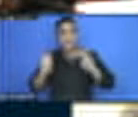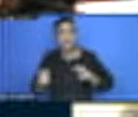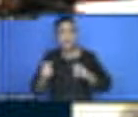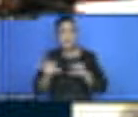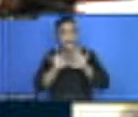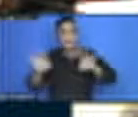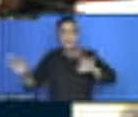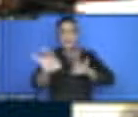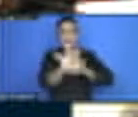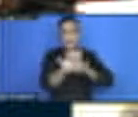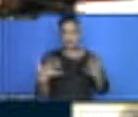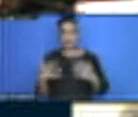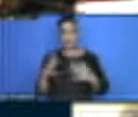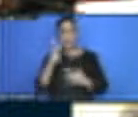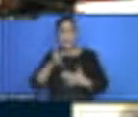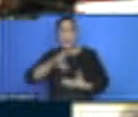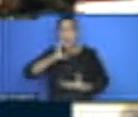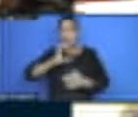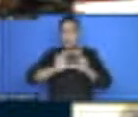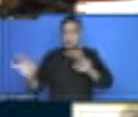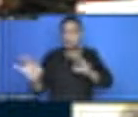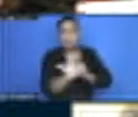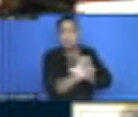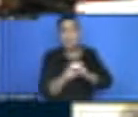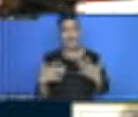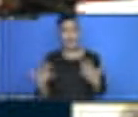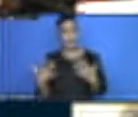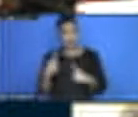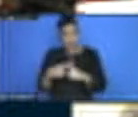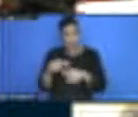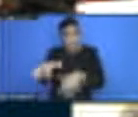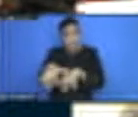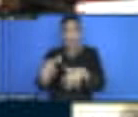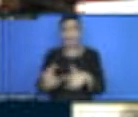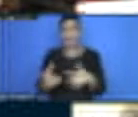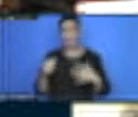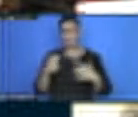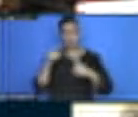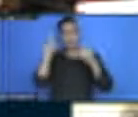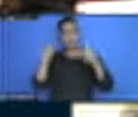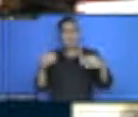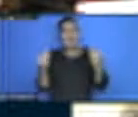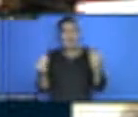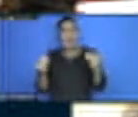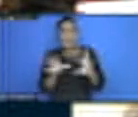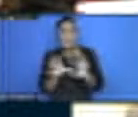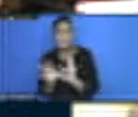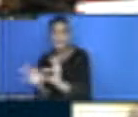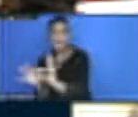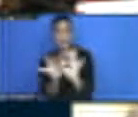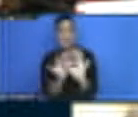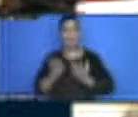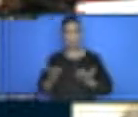and in terms of even farming? That is my question to have. My question to the panelists the